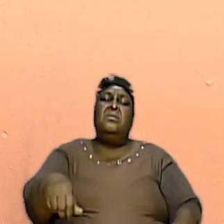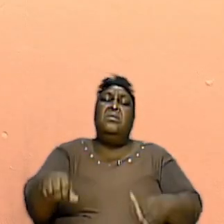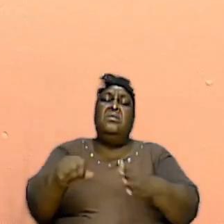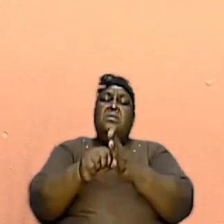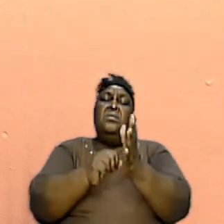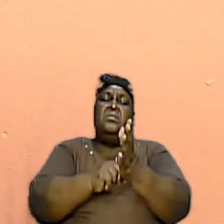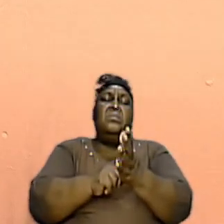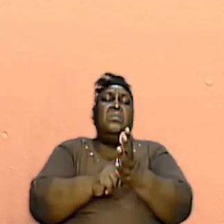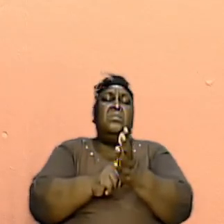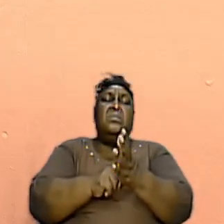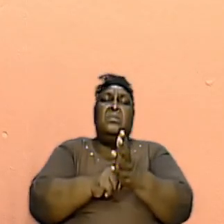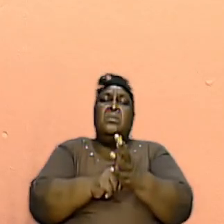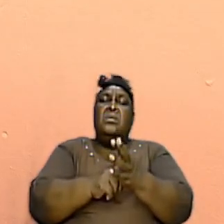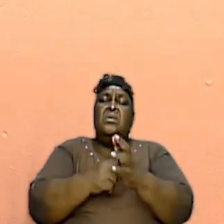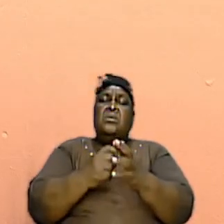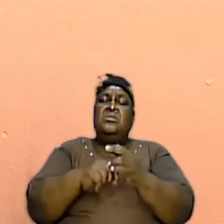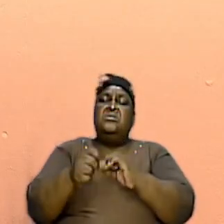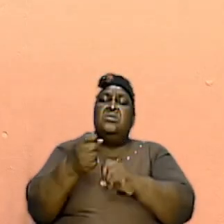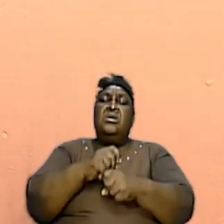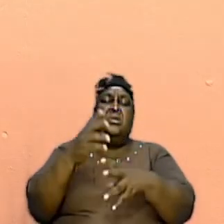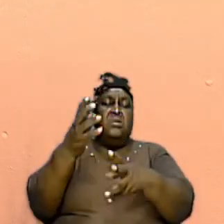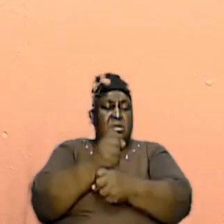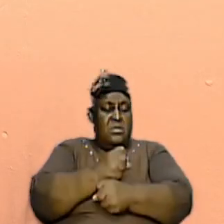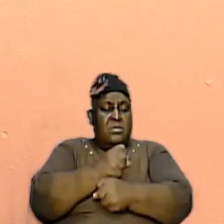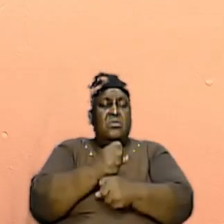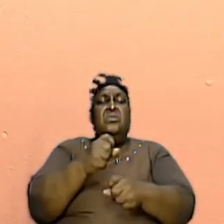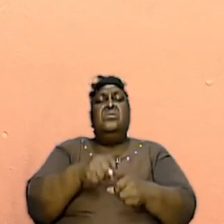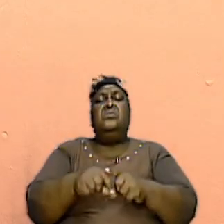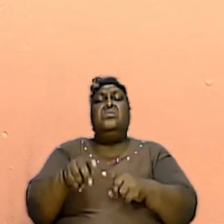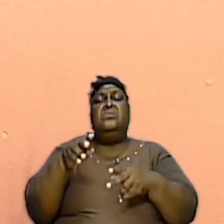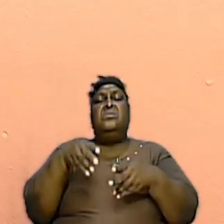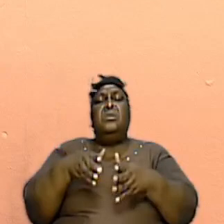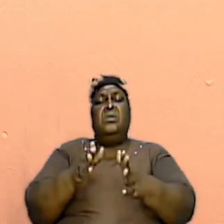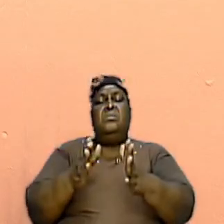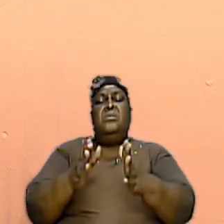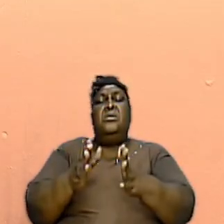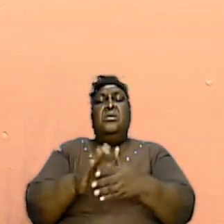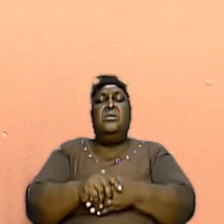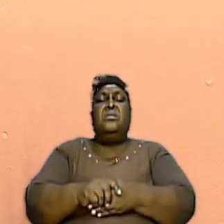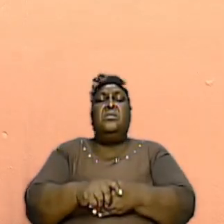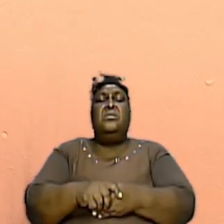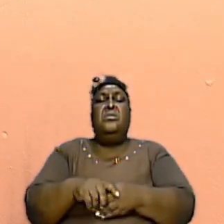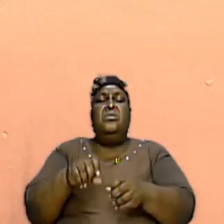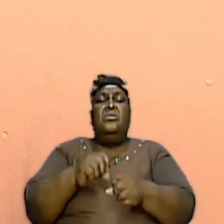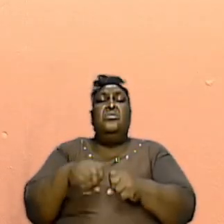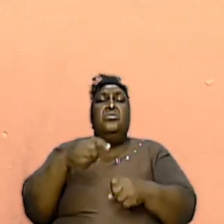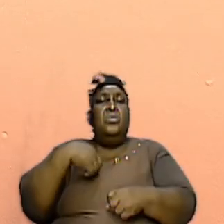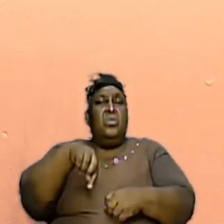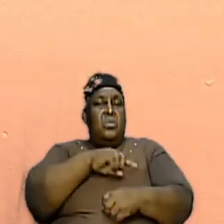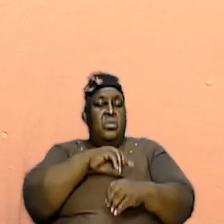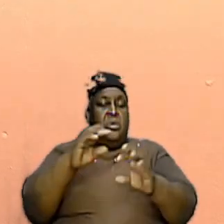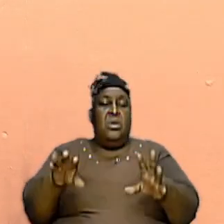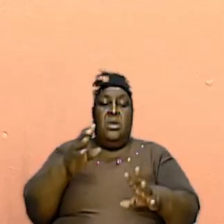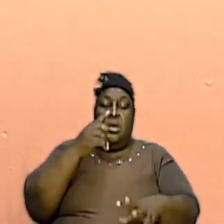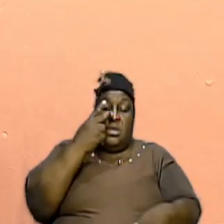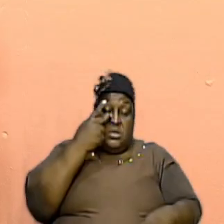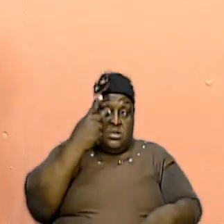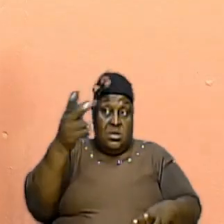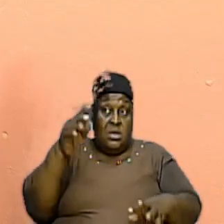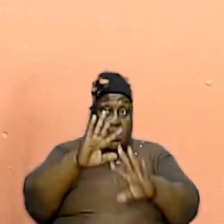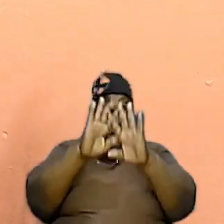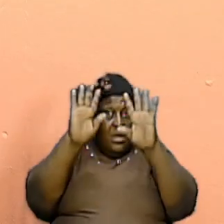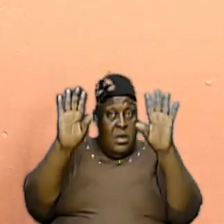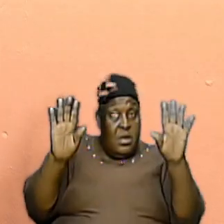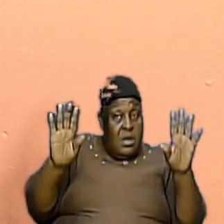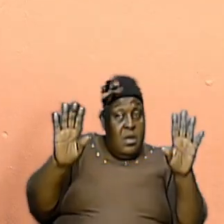them so I want to take us down a path today so that we can see clearly that